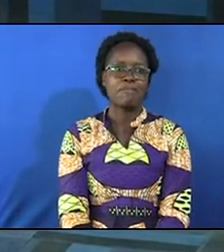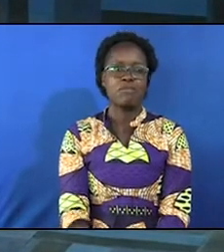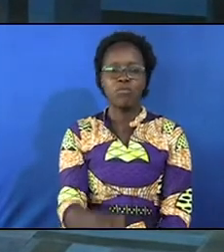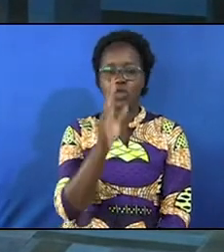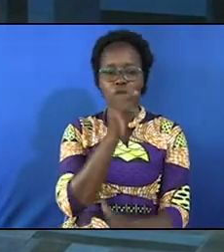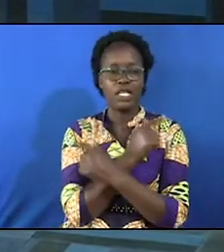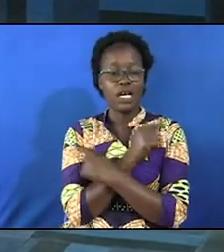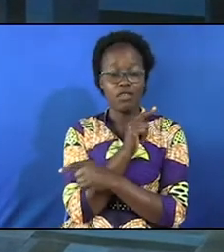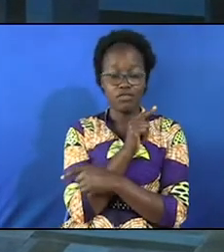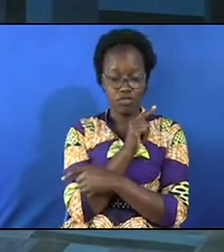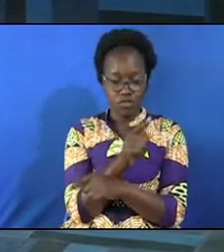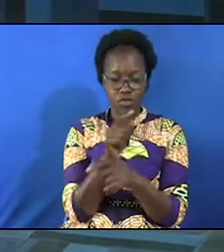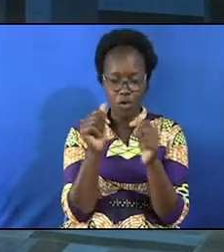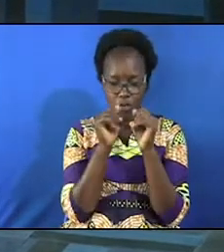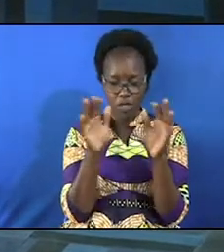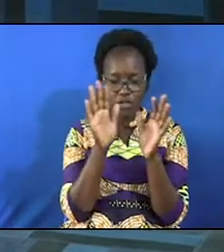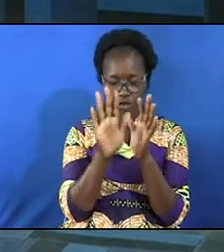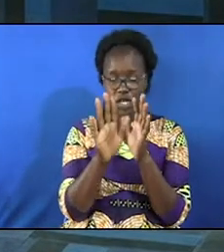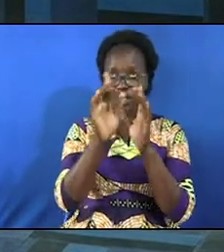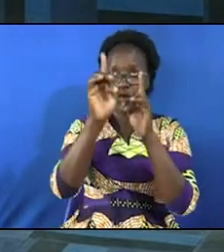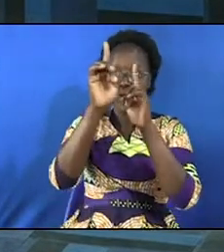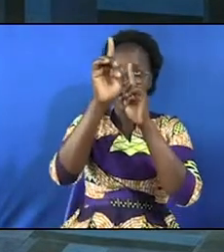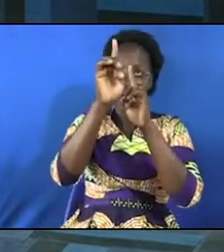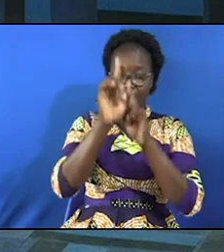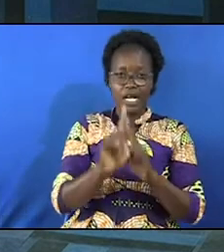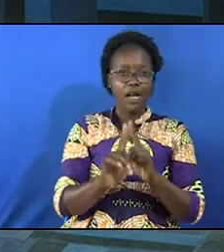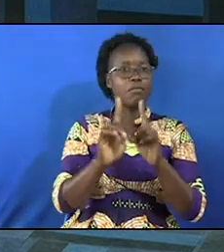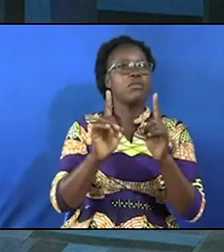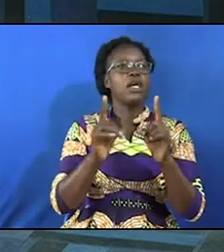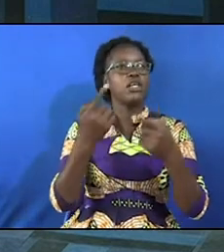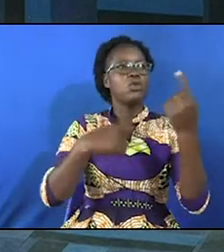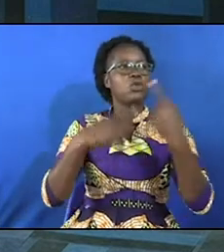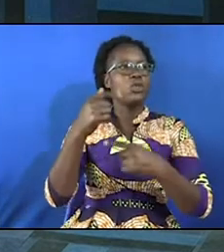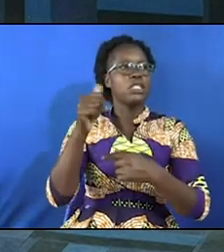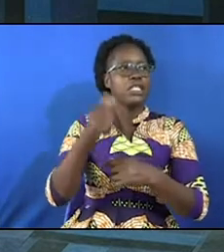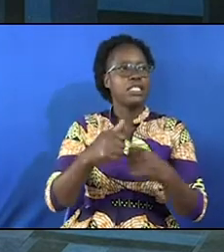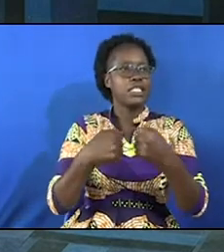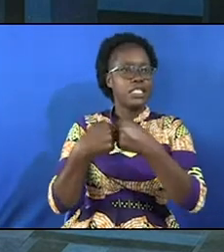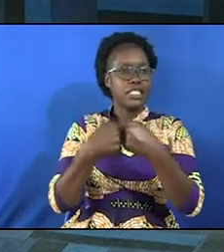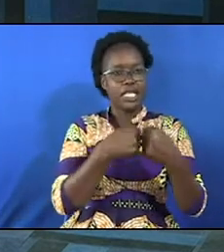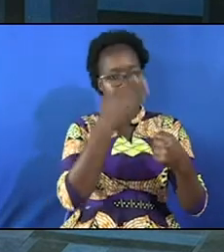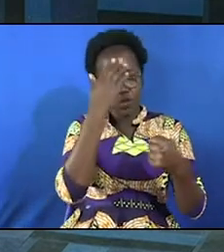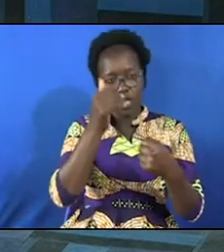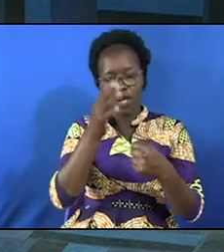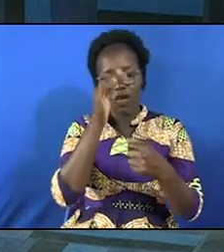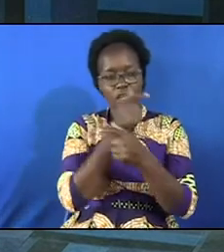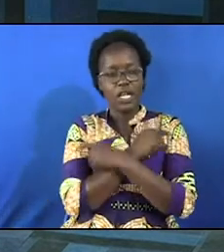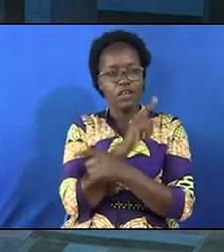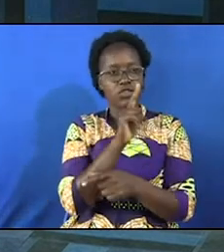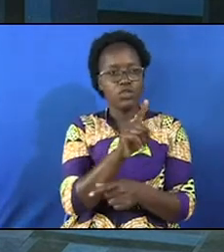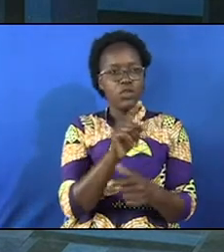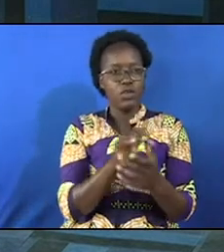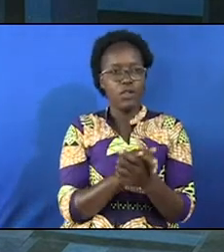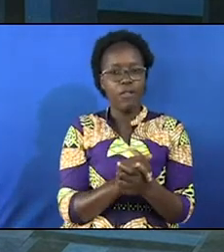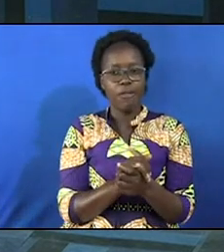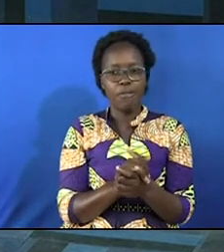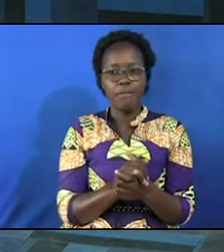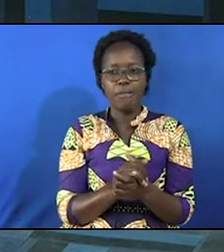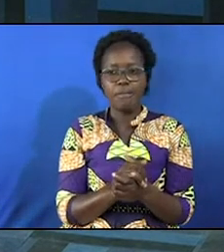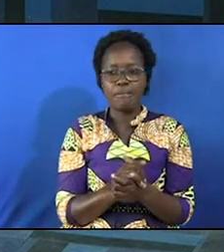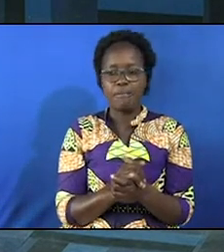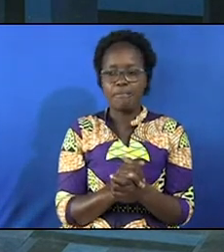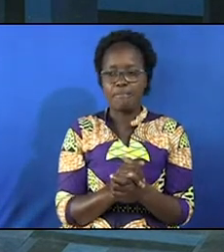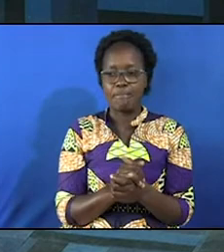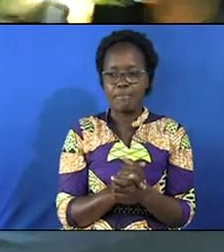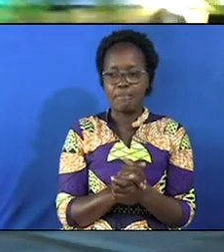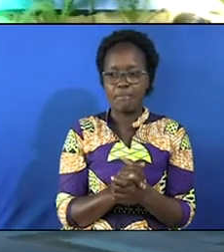bless you and you'll overcome the challenge because God loves you God loves you I want to invite